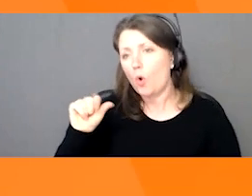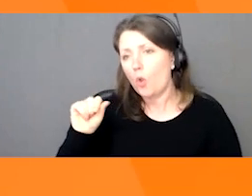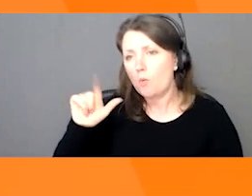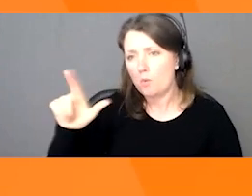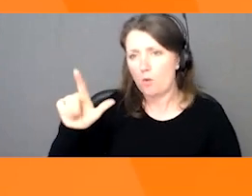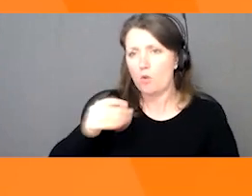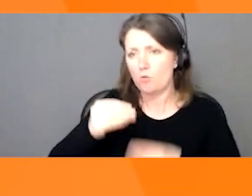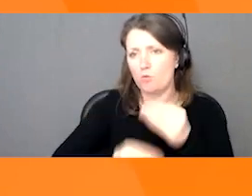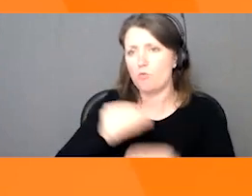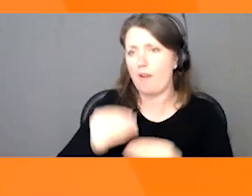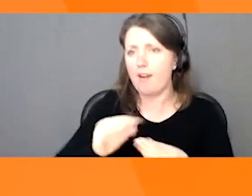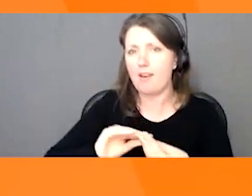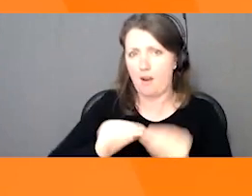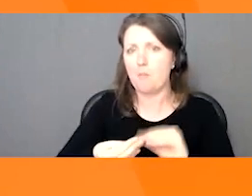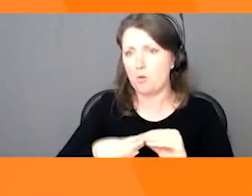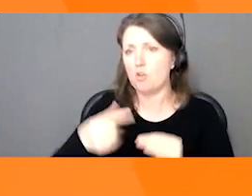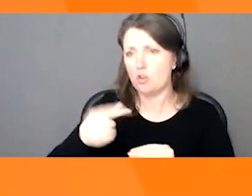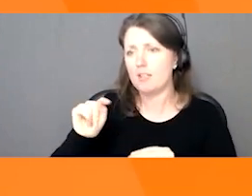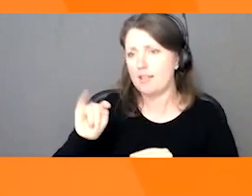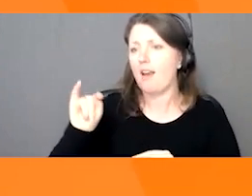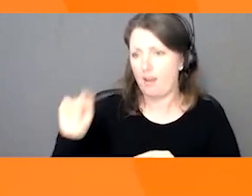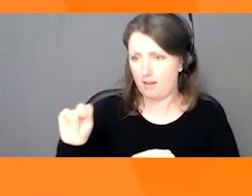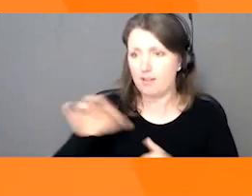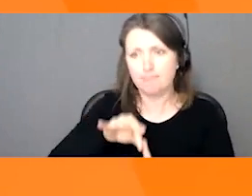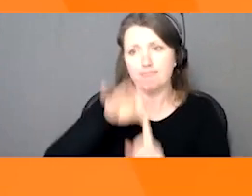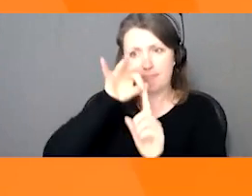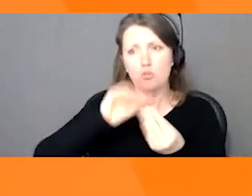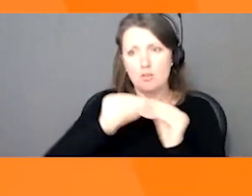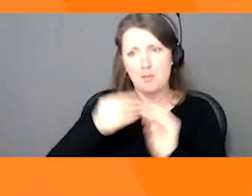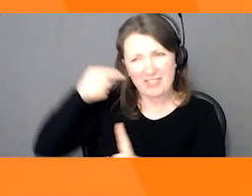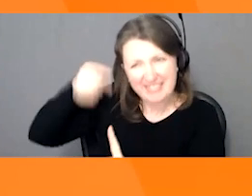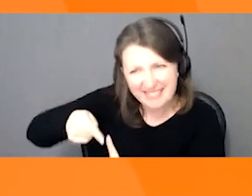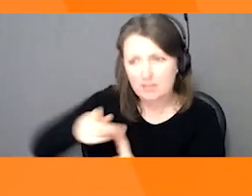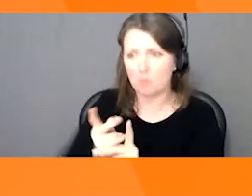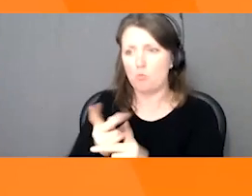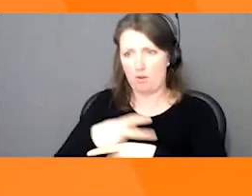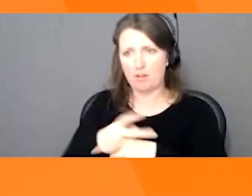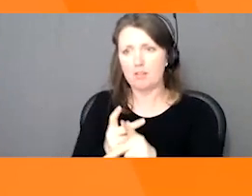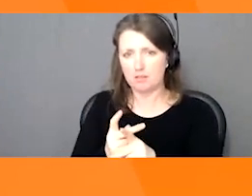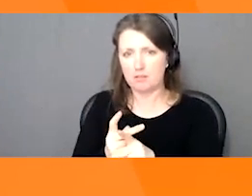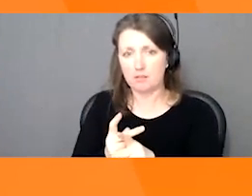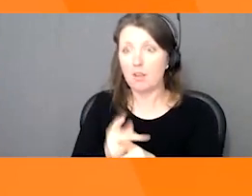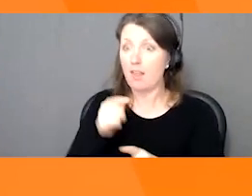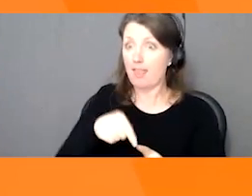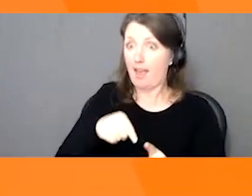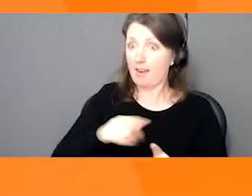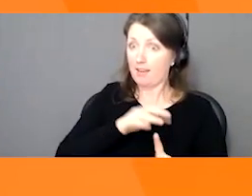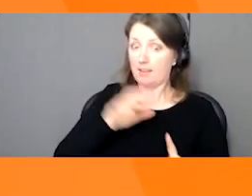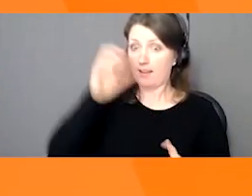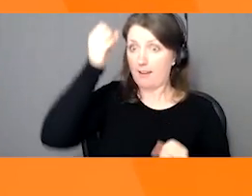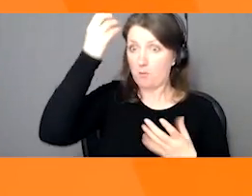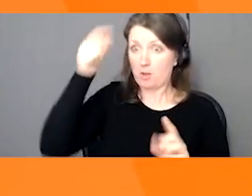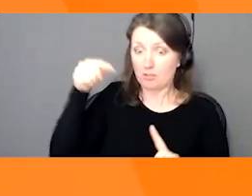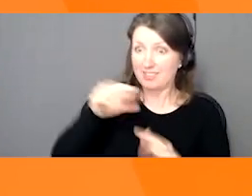that uniquely identifies that item all around the world. With this kind of unique identification, trading partners can exchange information